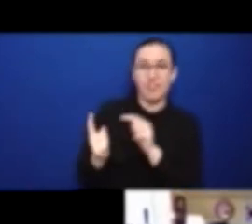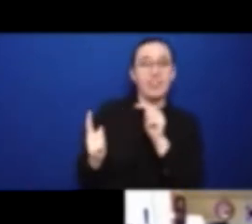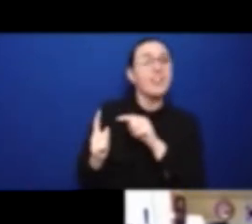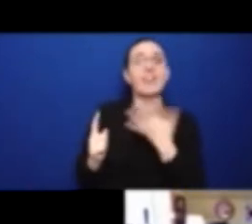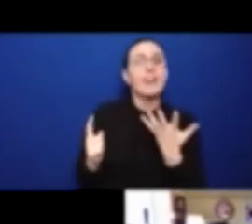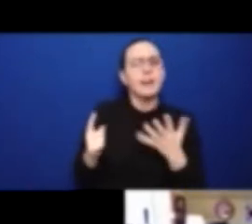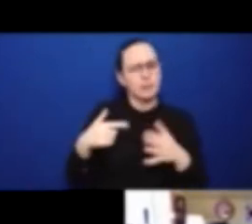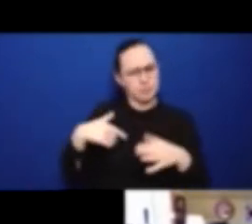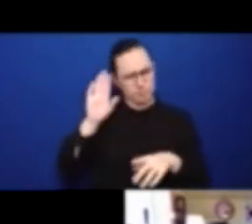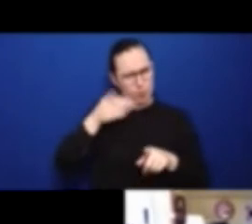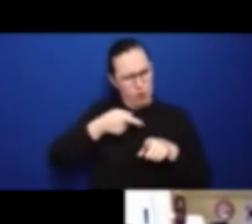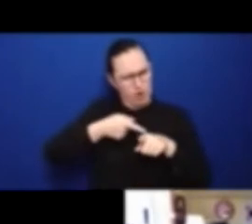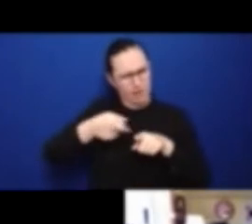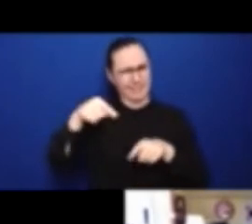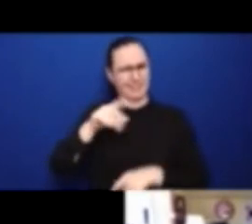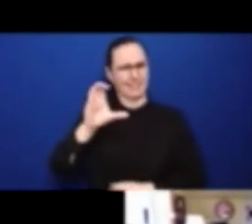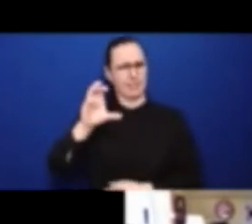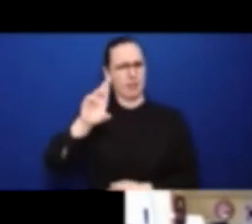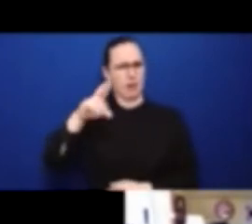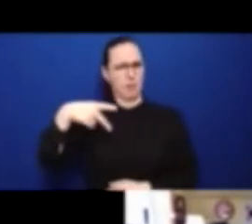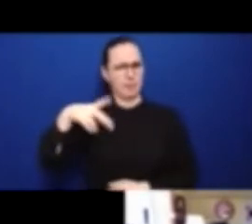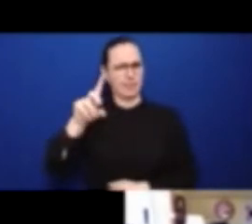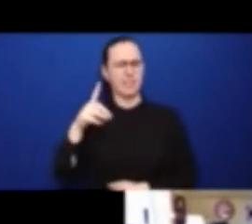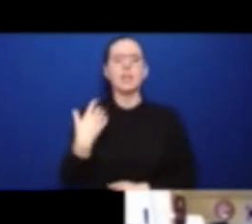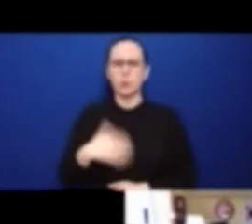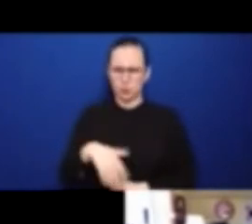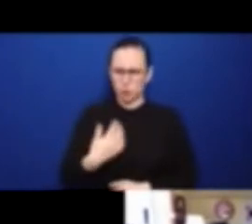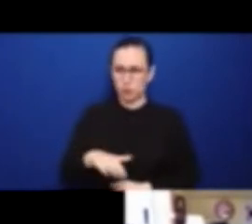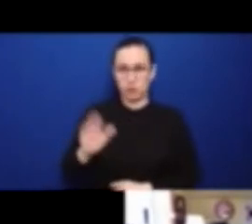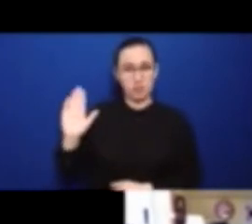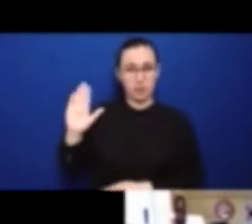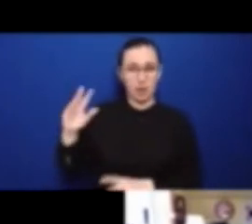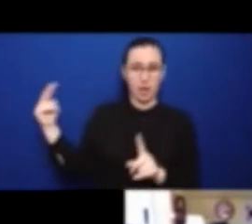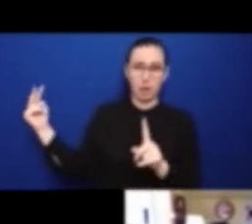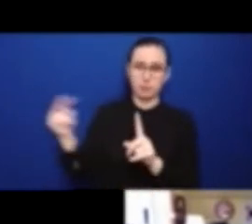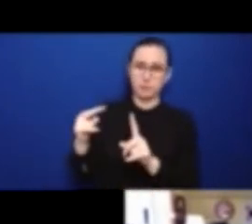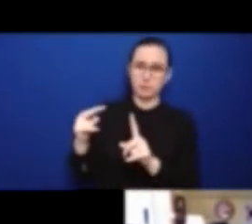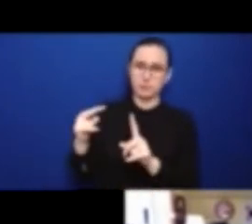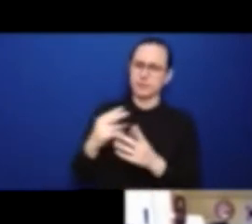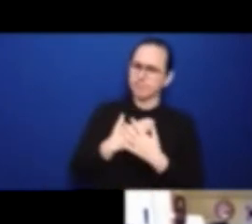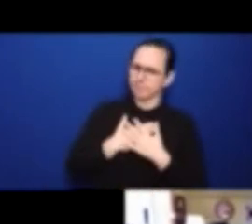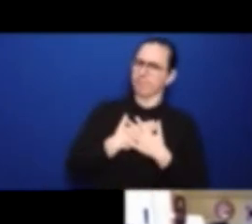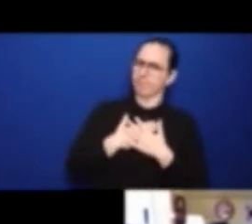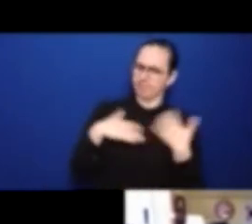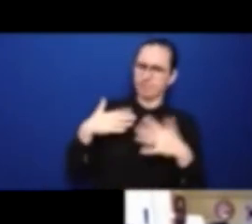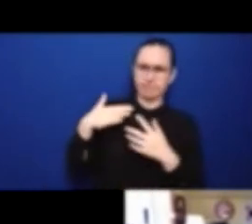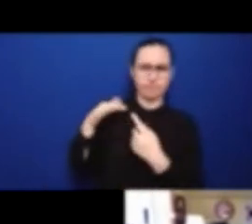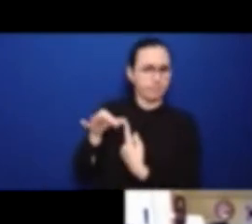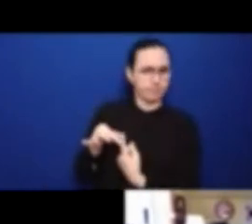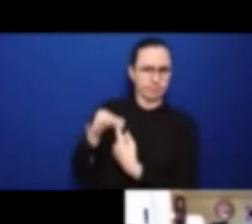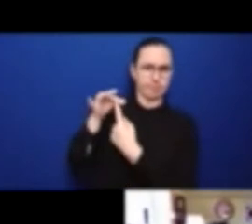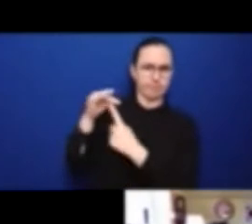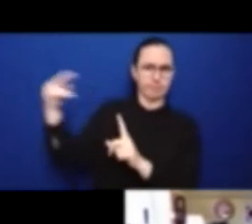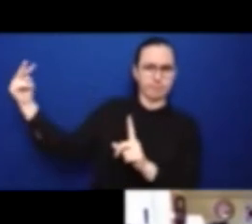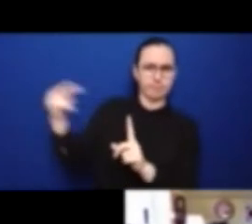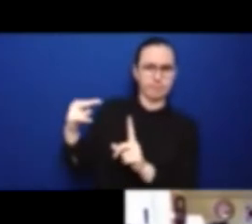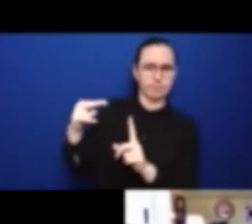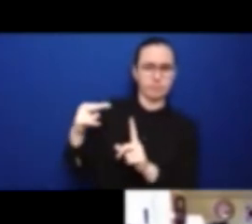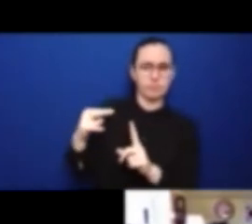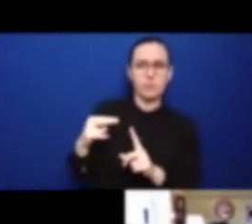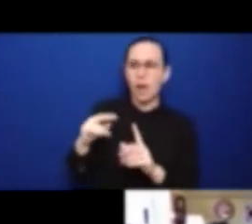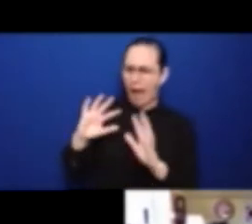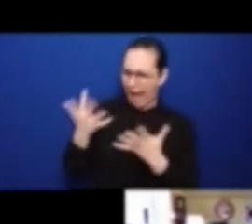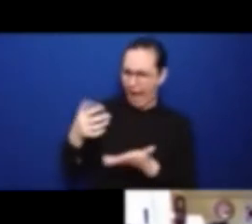really unique perspective on the impact of the convention on parliamentarians. And I